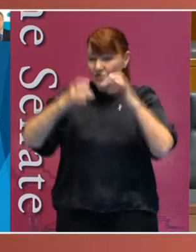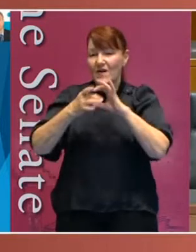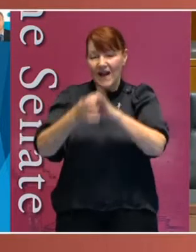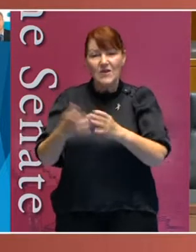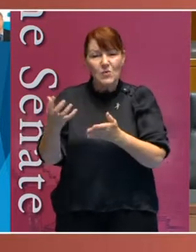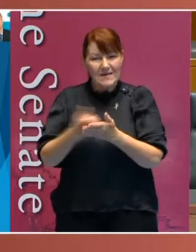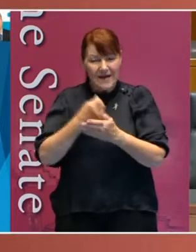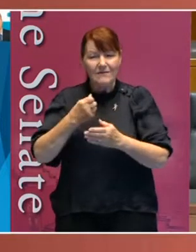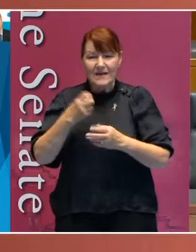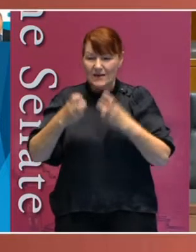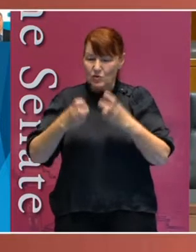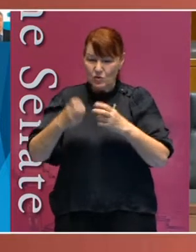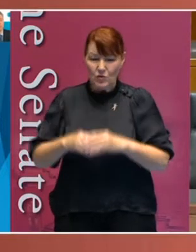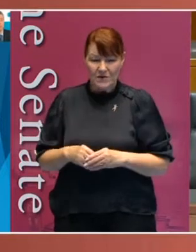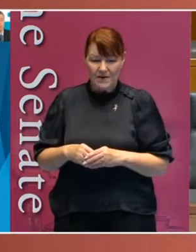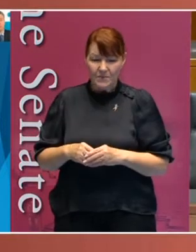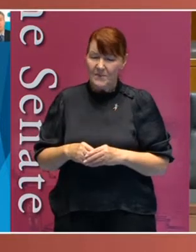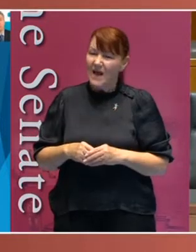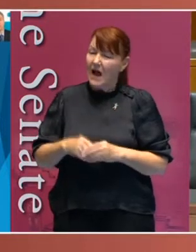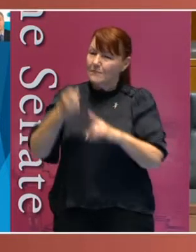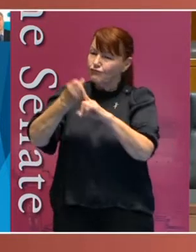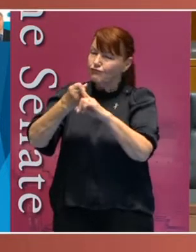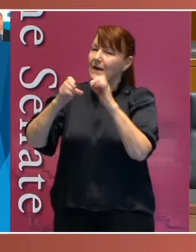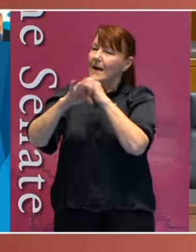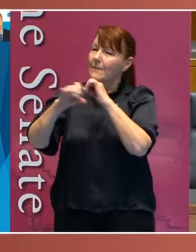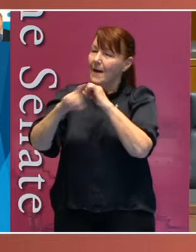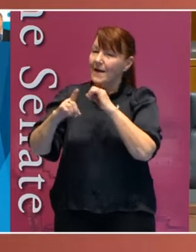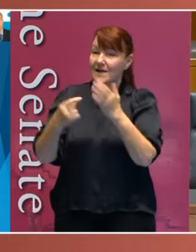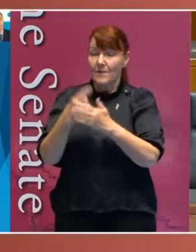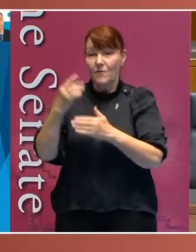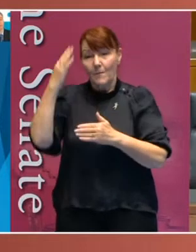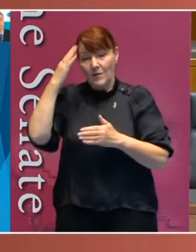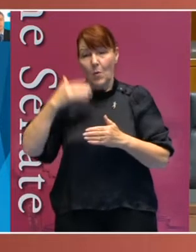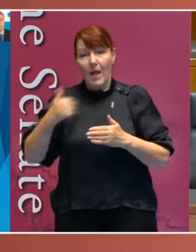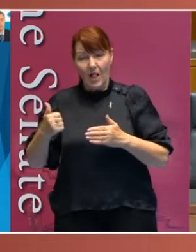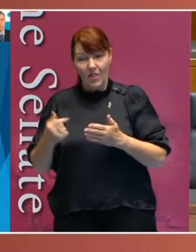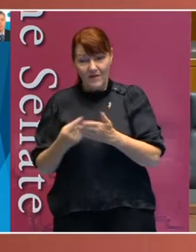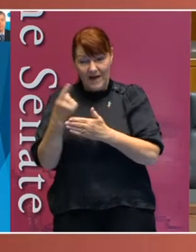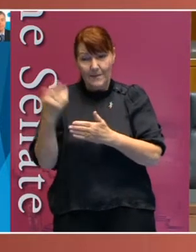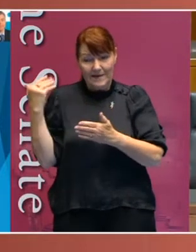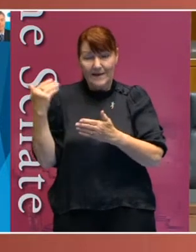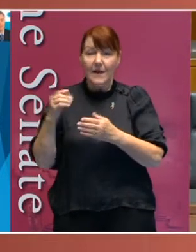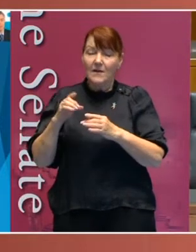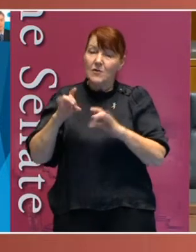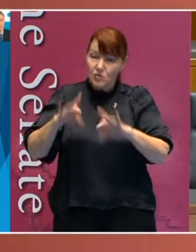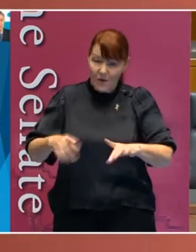There's also campaigns relating to mental health that have occurred in Australia and overseas.